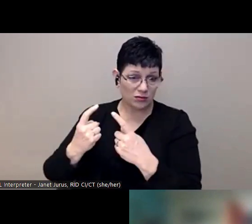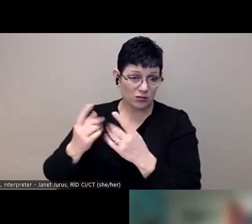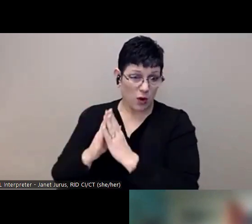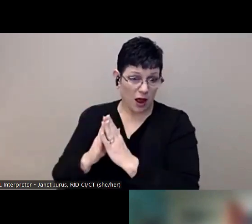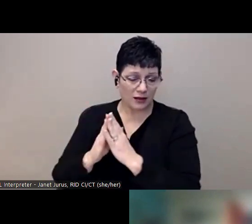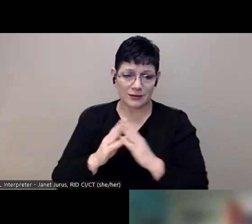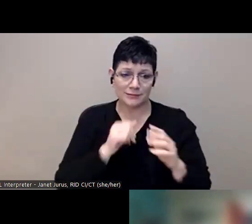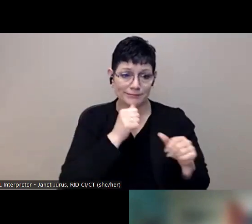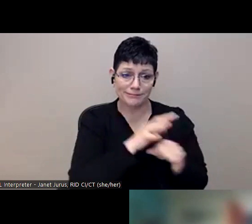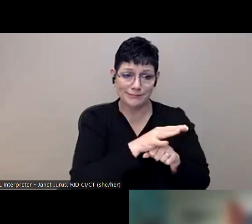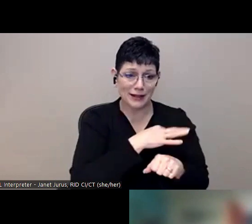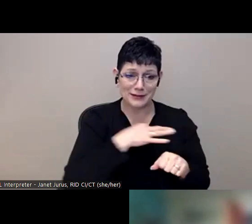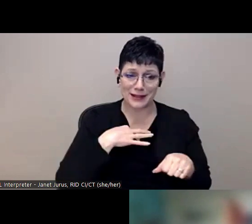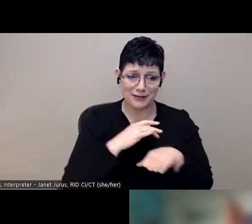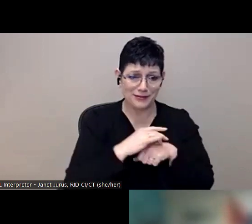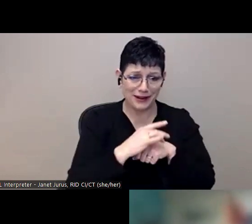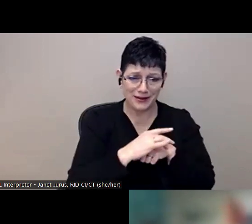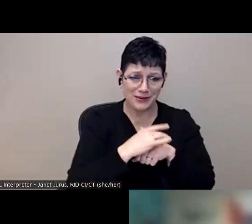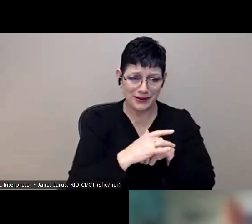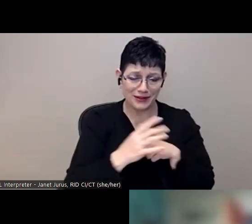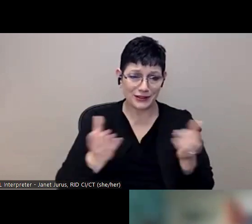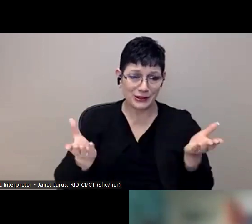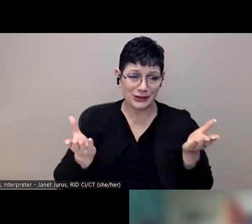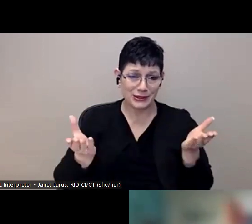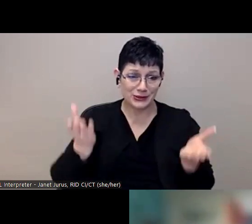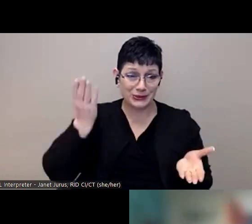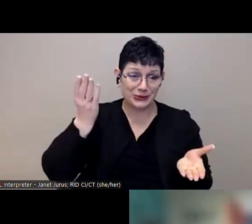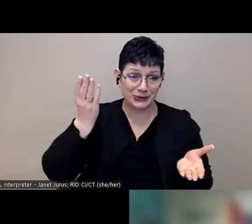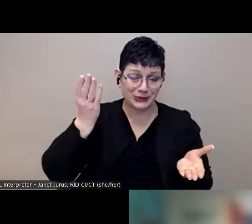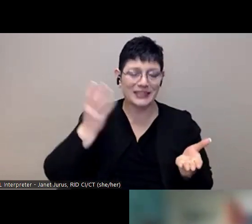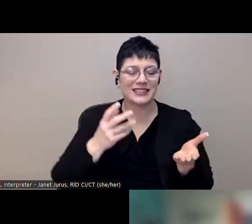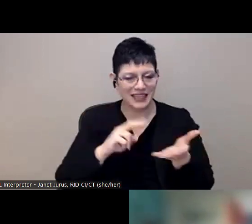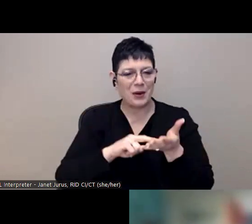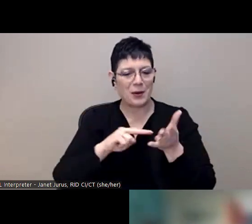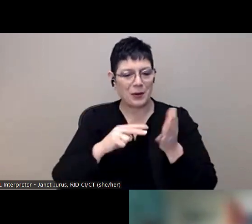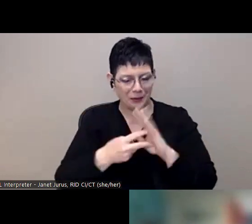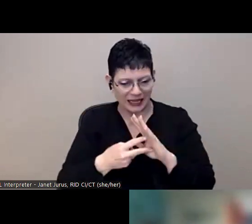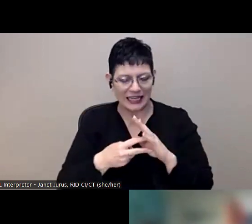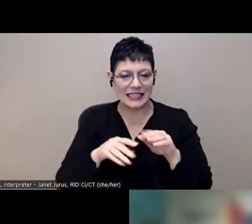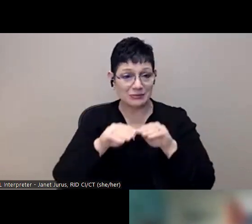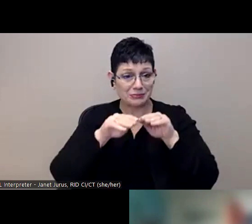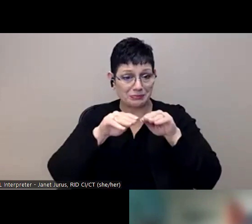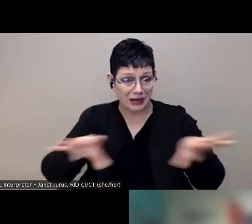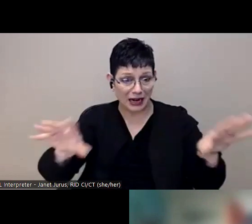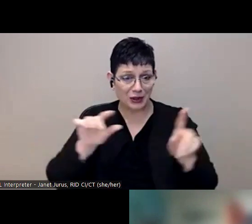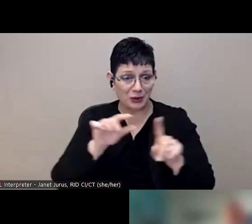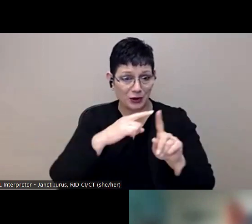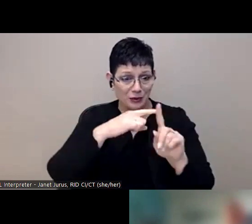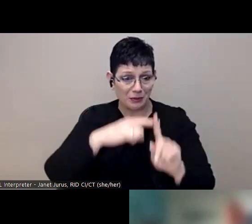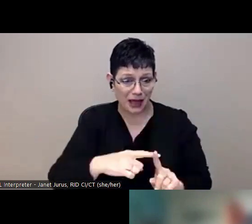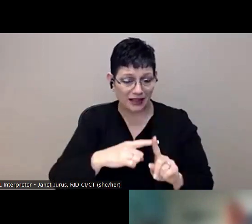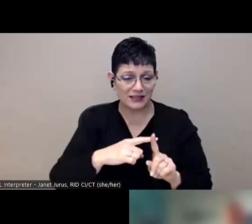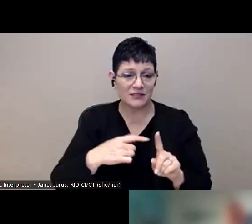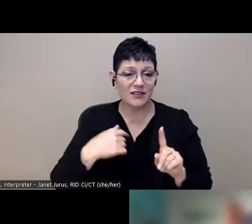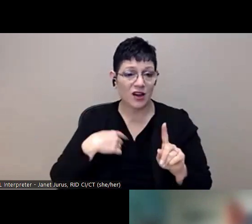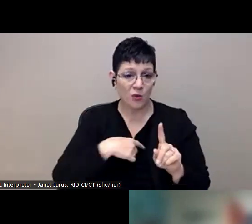available because again, word is spreading through the district. Um, we've expanded to other districts around us,